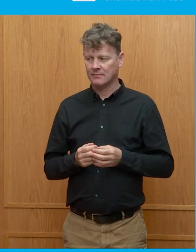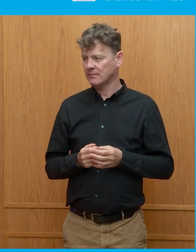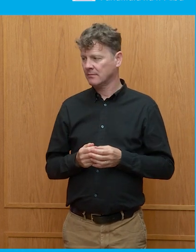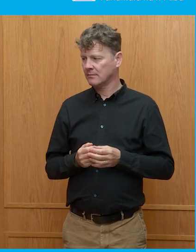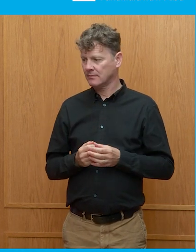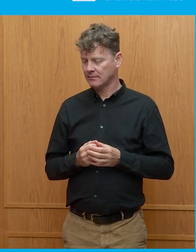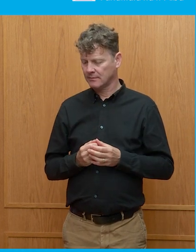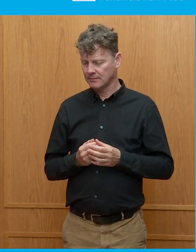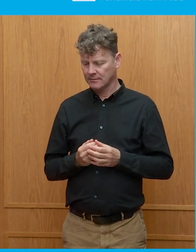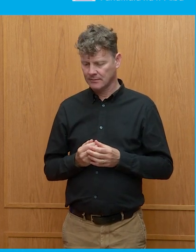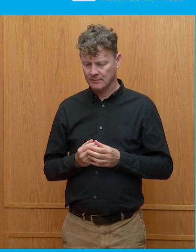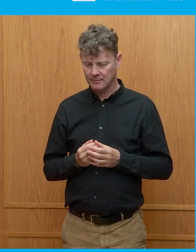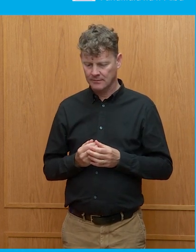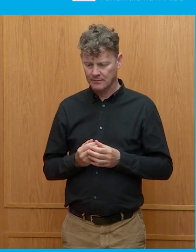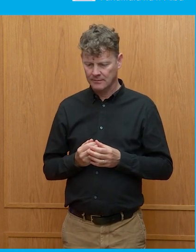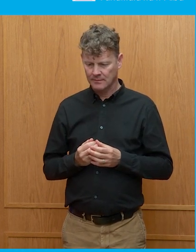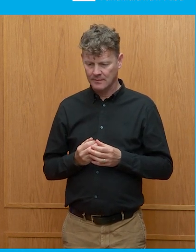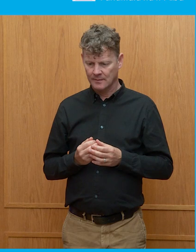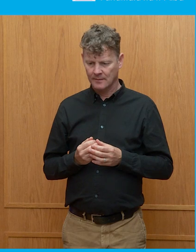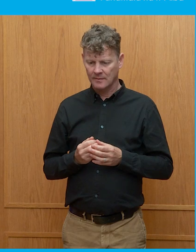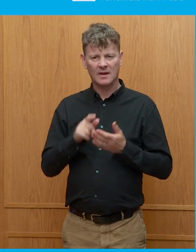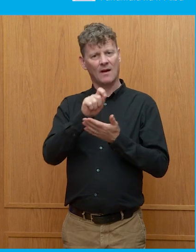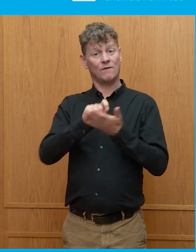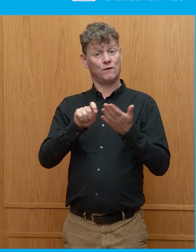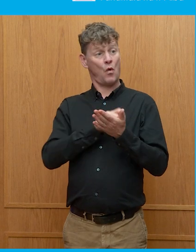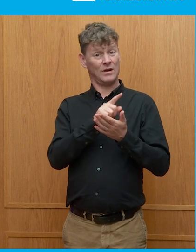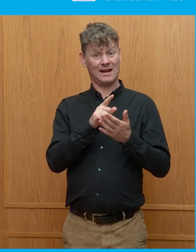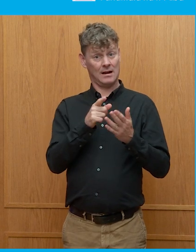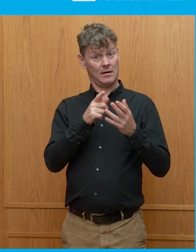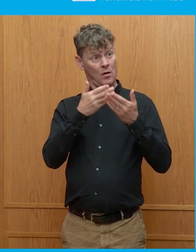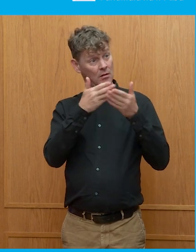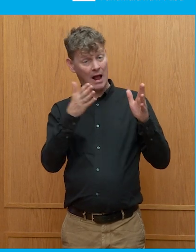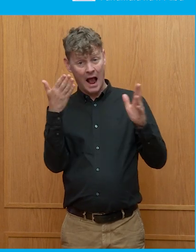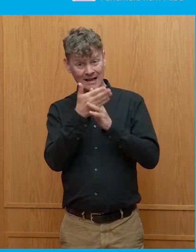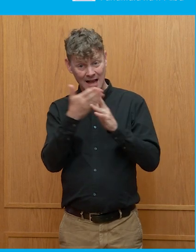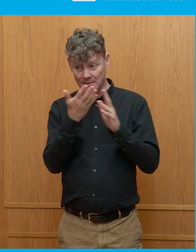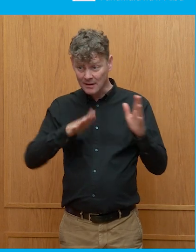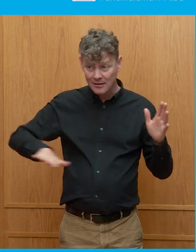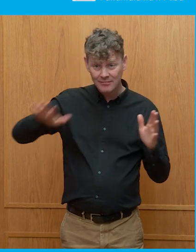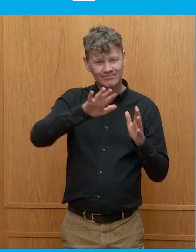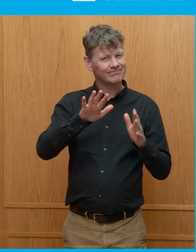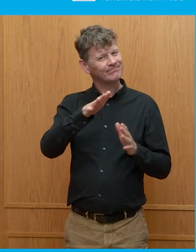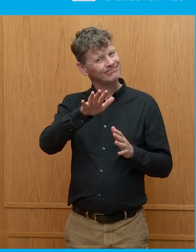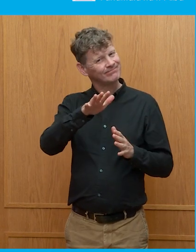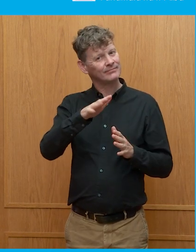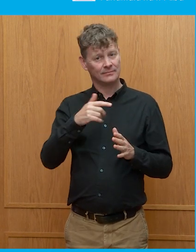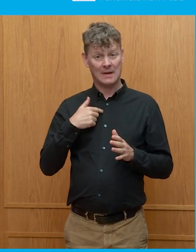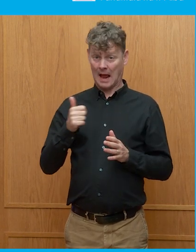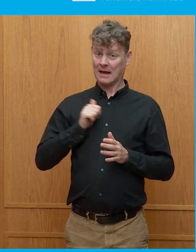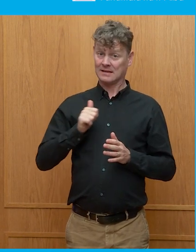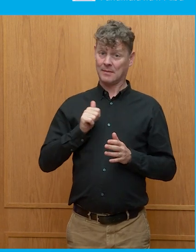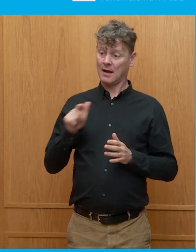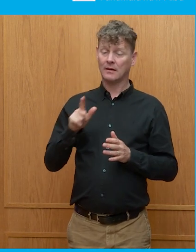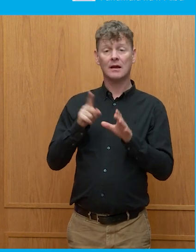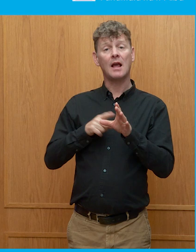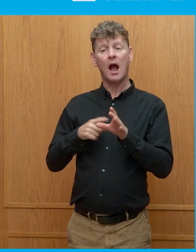needs to be more accessible. You know, we're still largely doing things. We're expecting young people to participate in ways